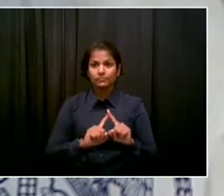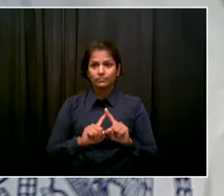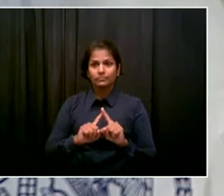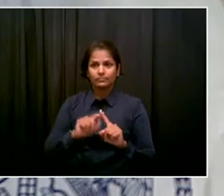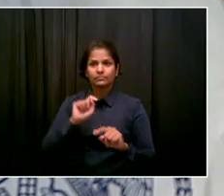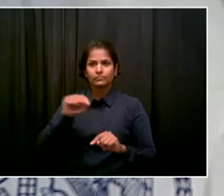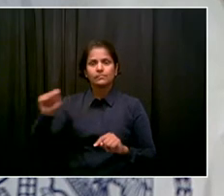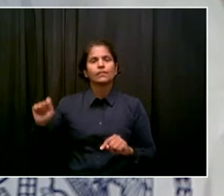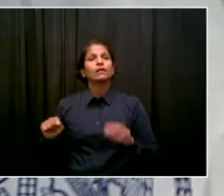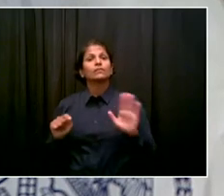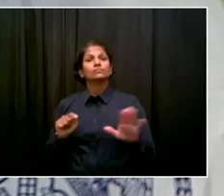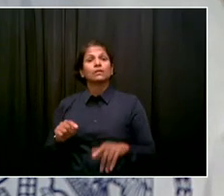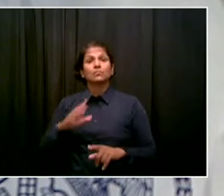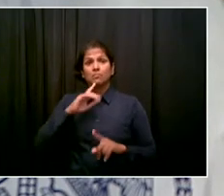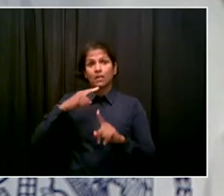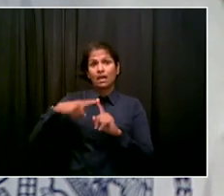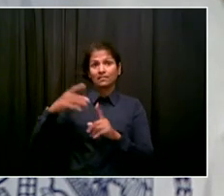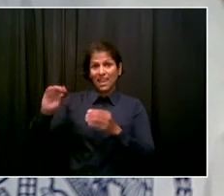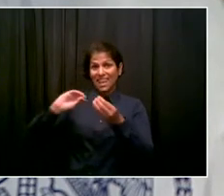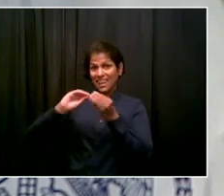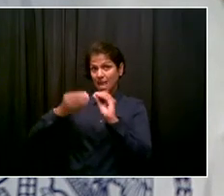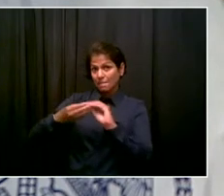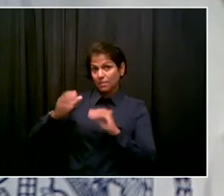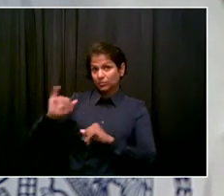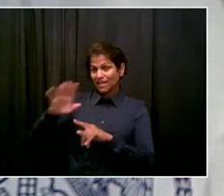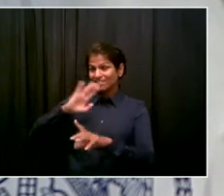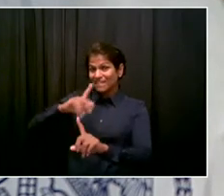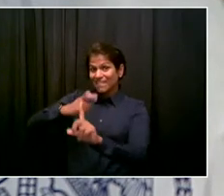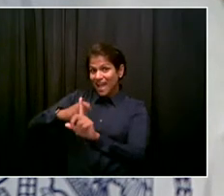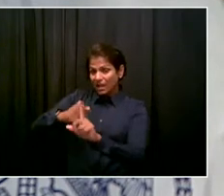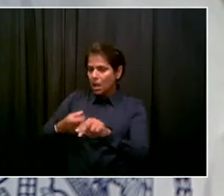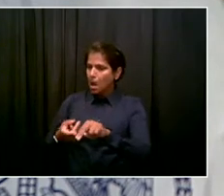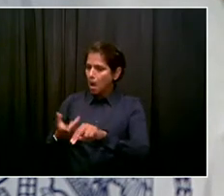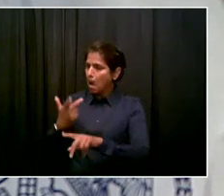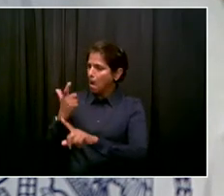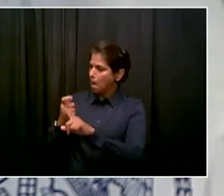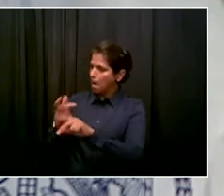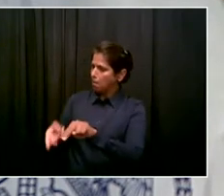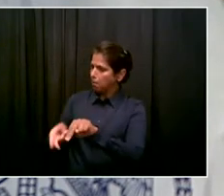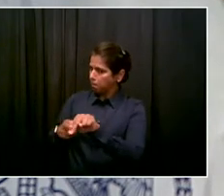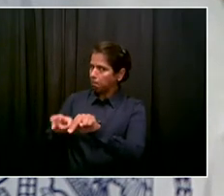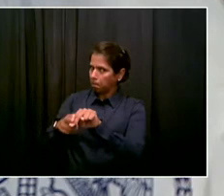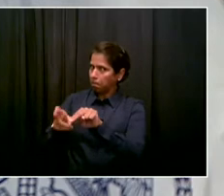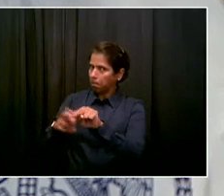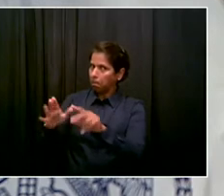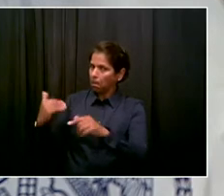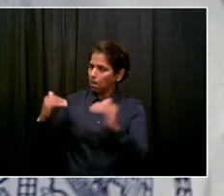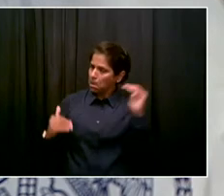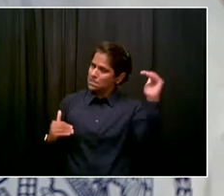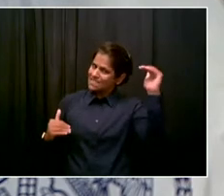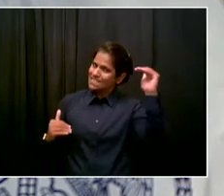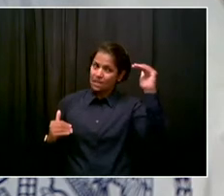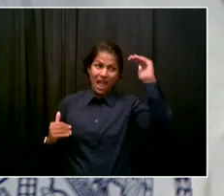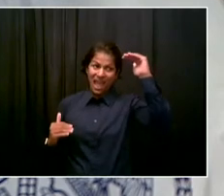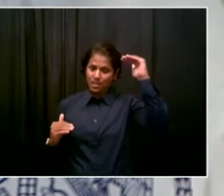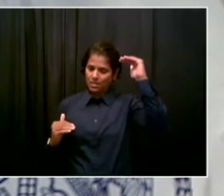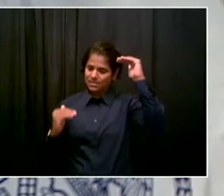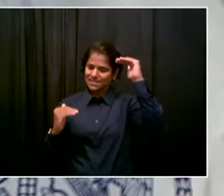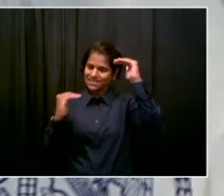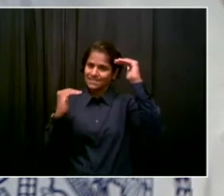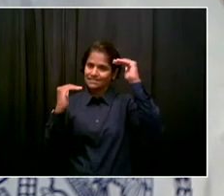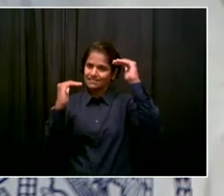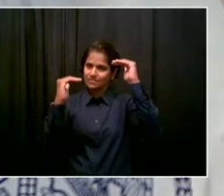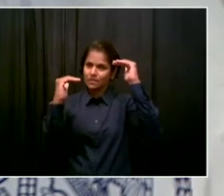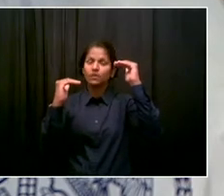Dr. Choksi can give you a flavor of what he's seeing, but we're seeing that gap start to close. Less and less hesitancy in communities of color, more